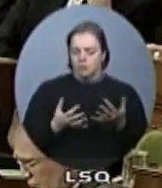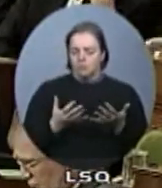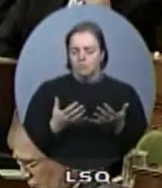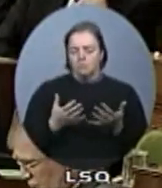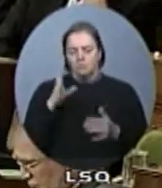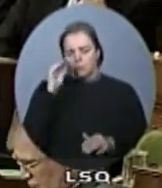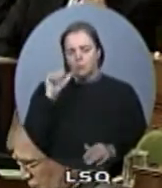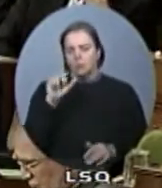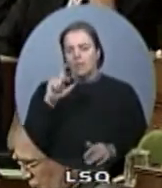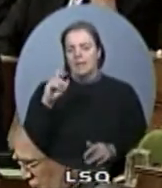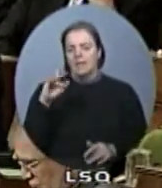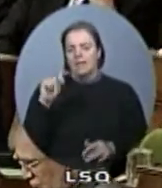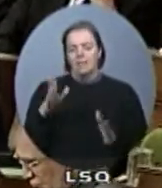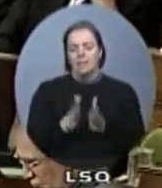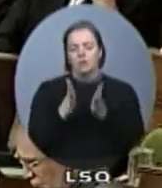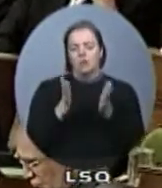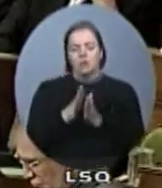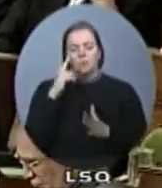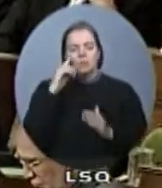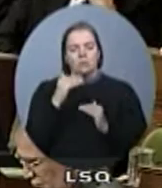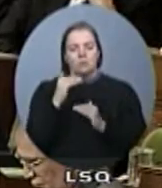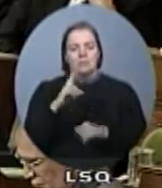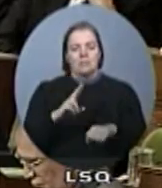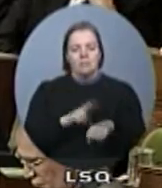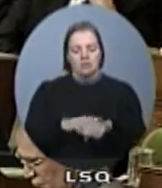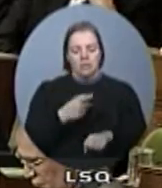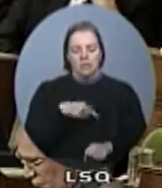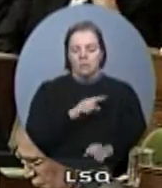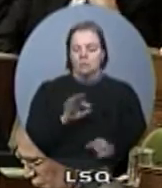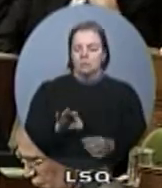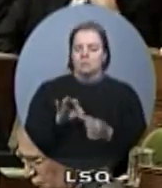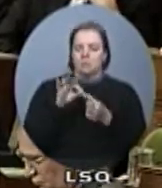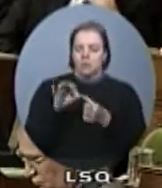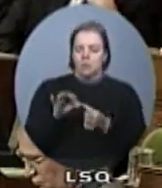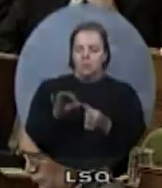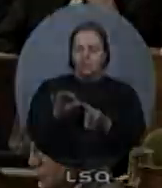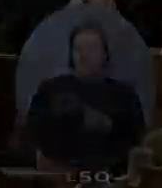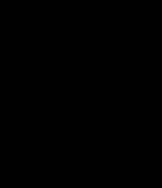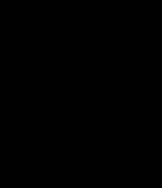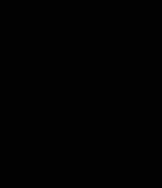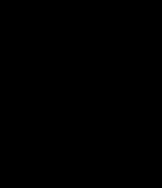Our priority remains taking the action necessary to ensure Canadians are safe. Good. Thank